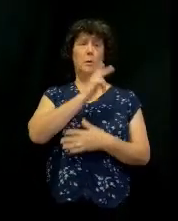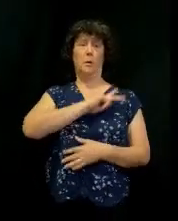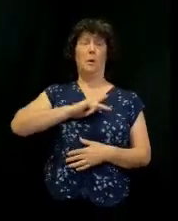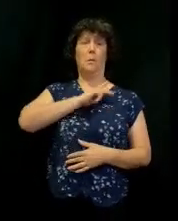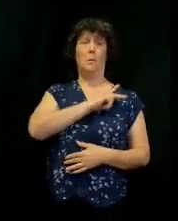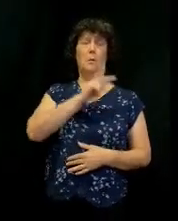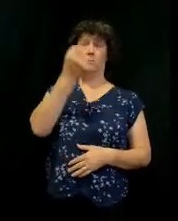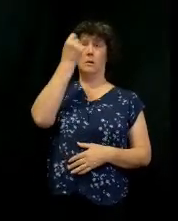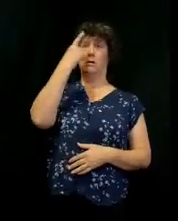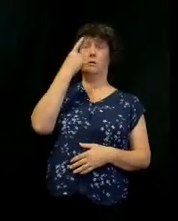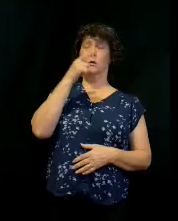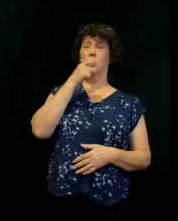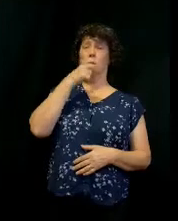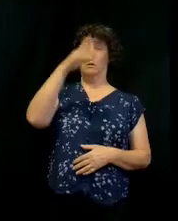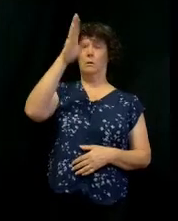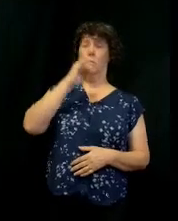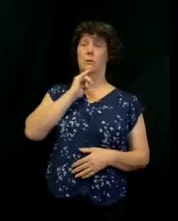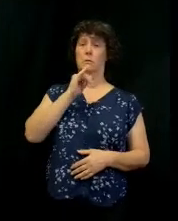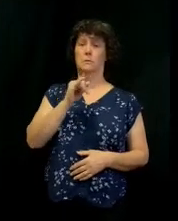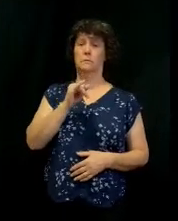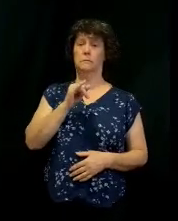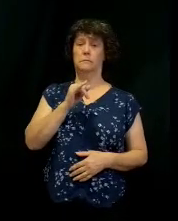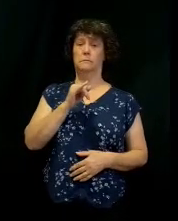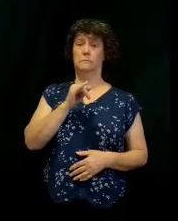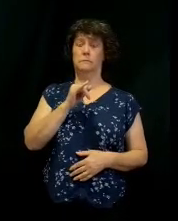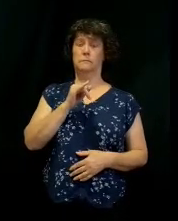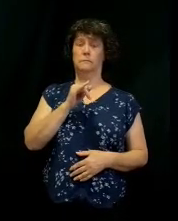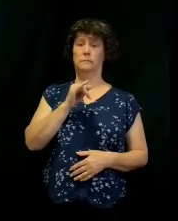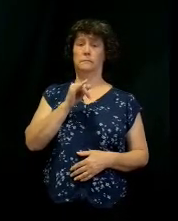revelation is echoed in the corporate expression.